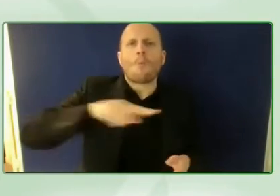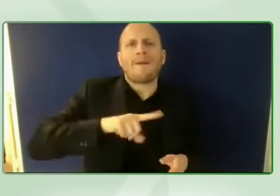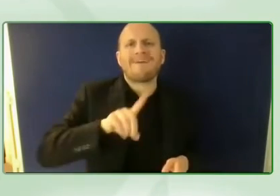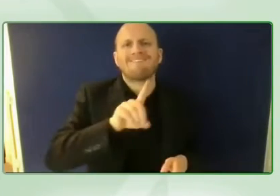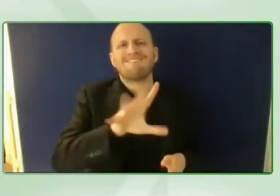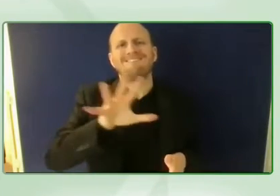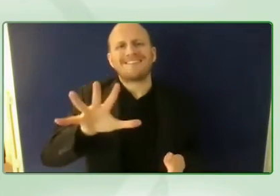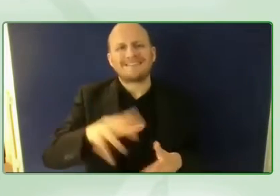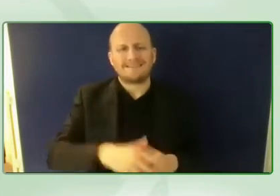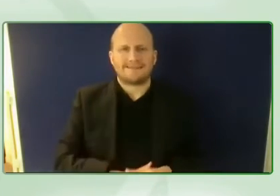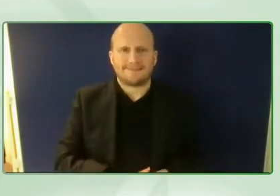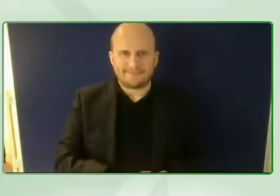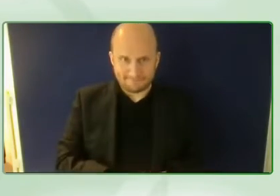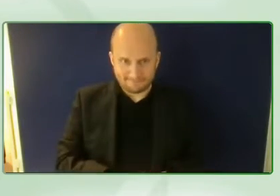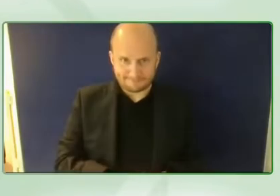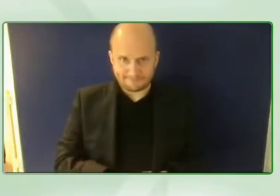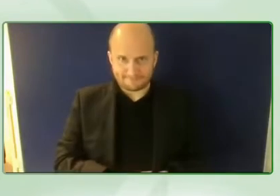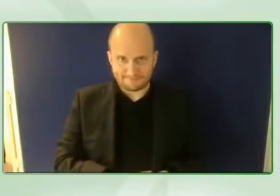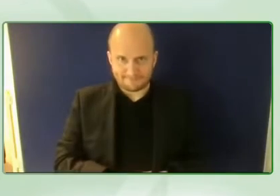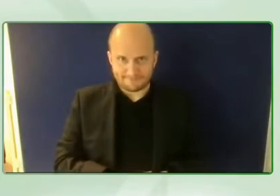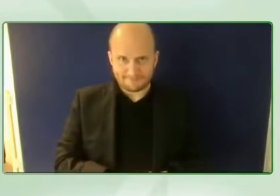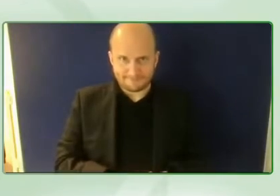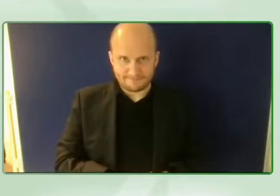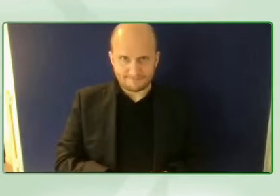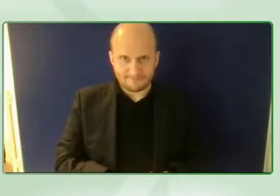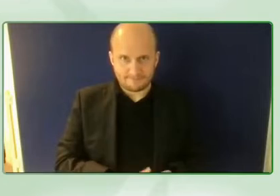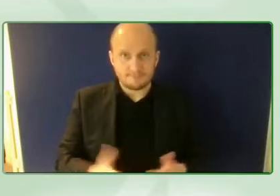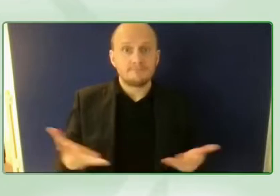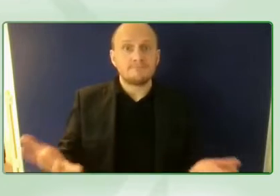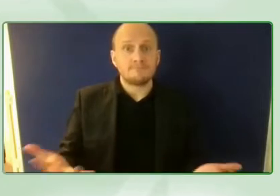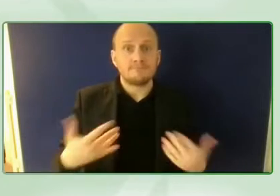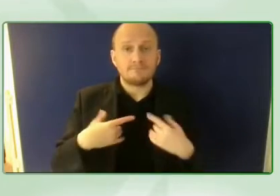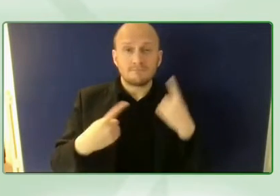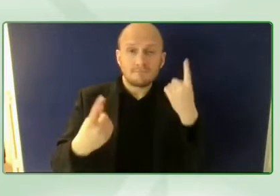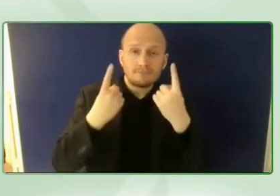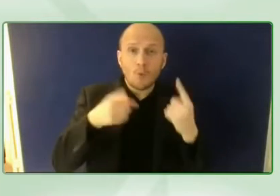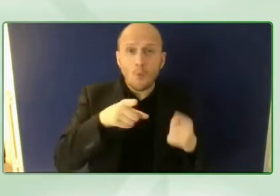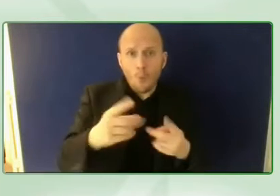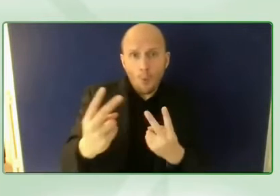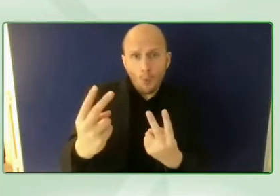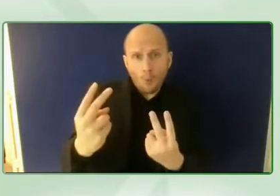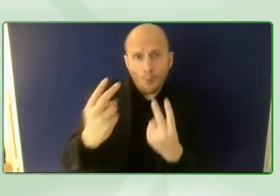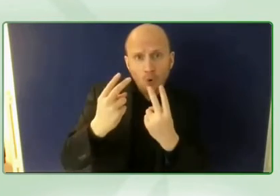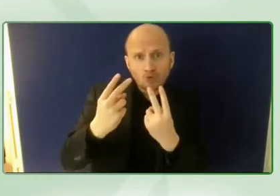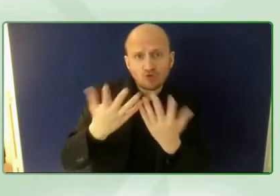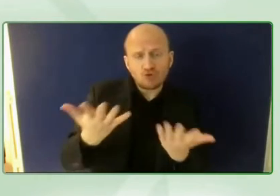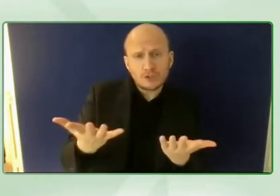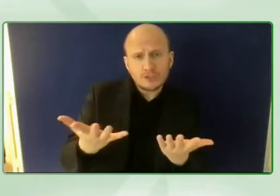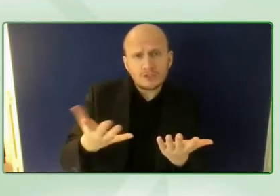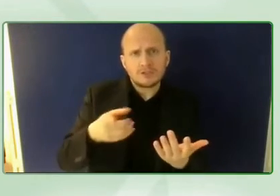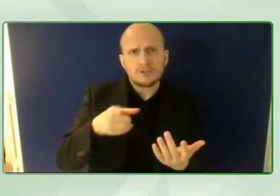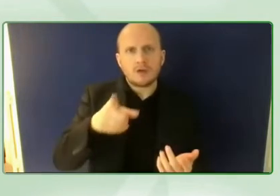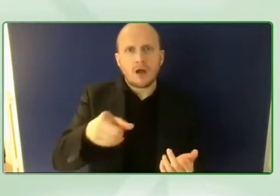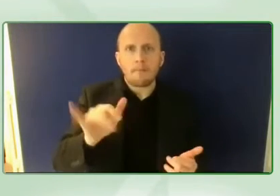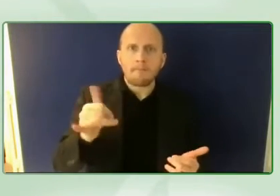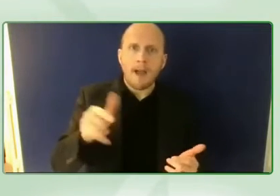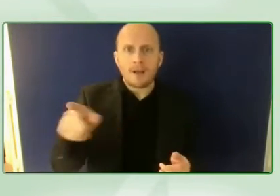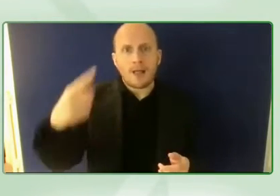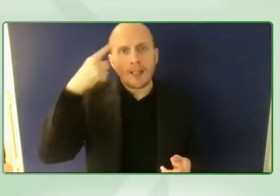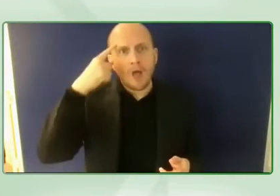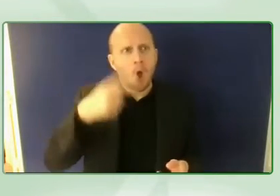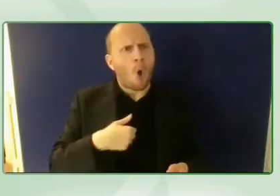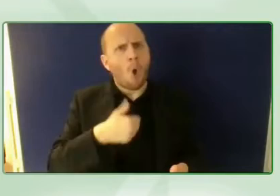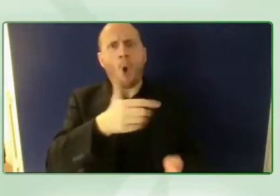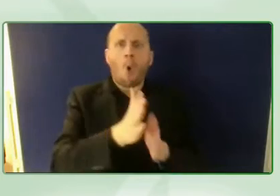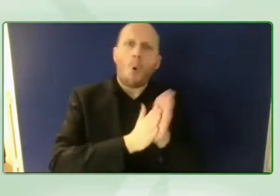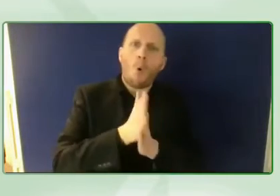that in mind uh i'm wondering also for the viewer at home if he or she says wonderful i want to get involved what are